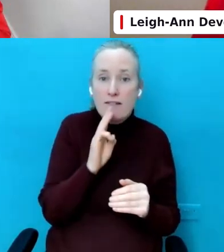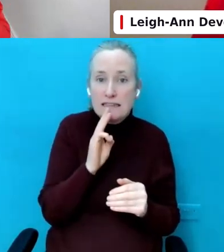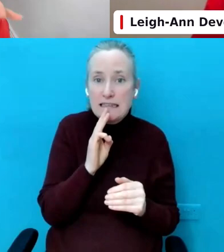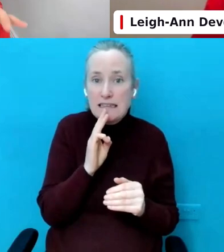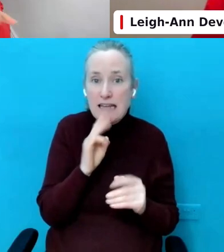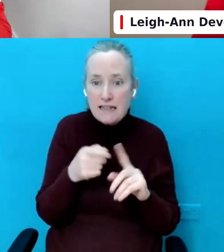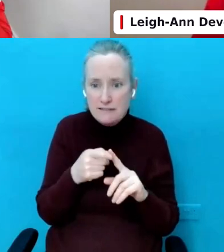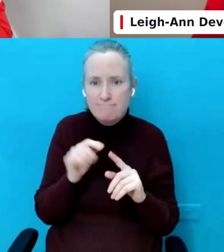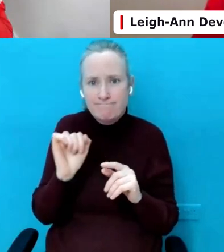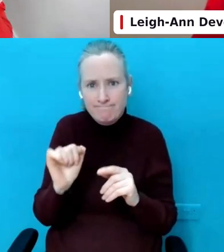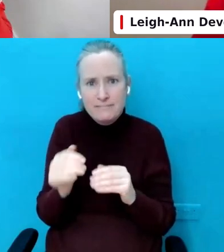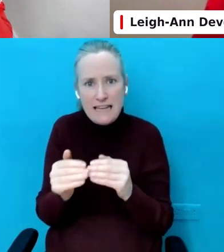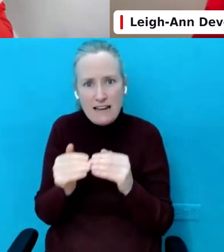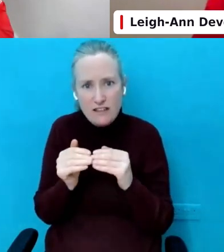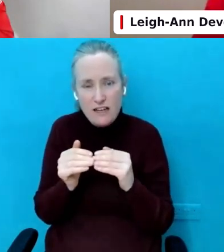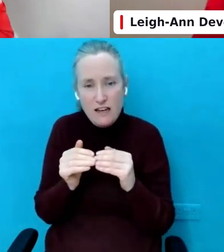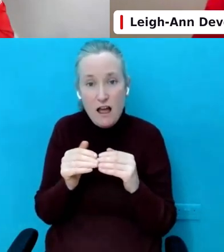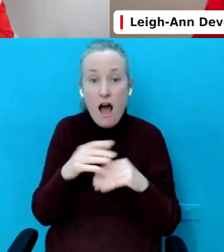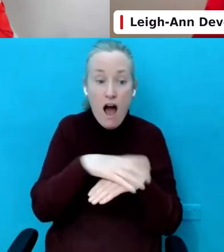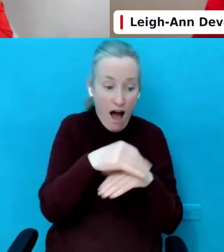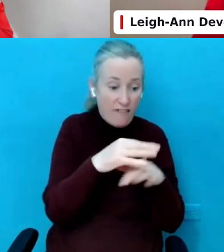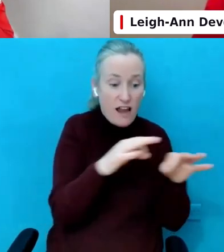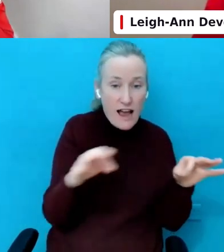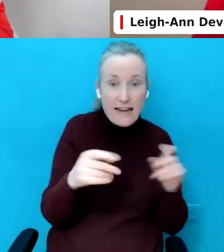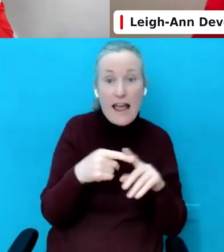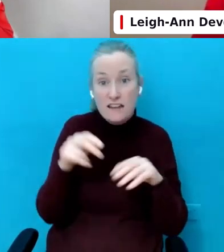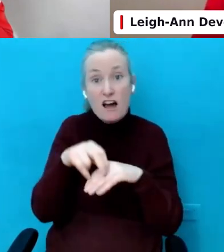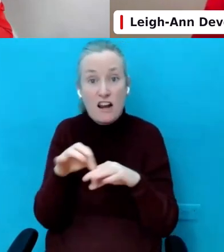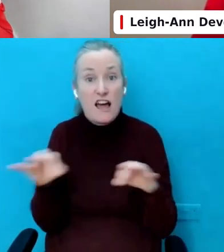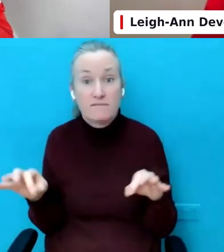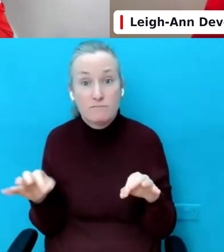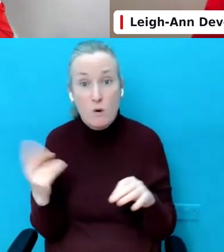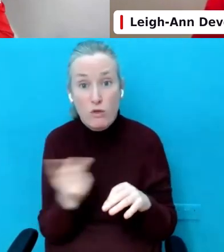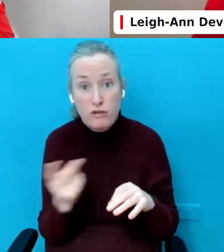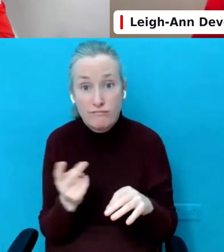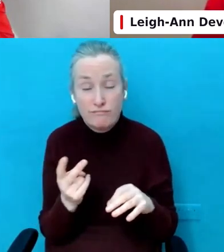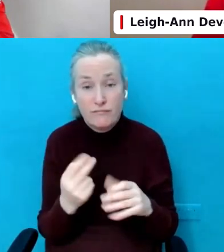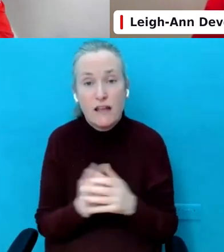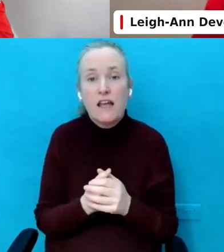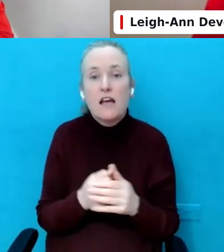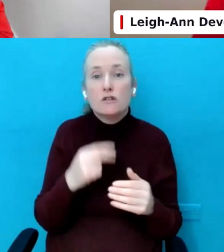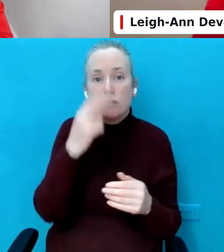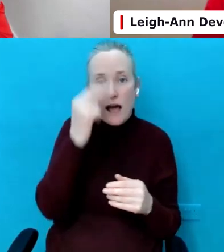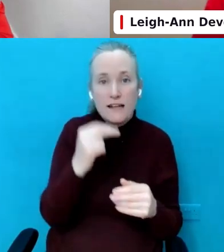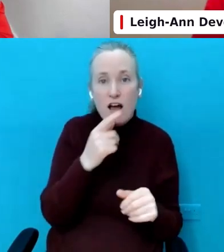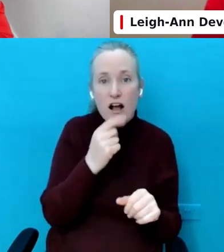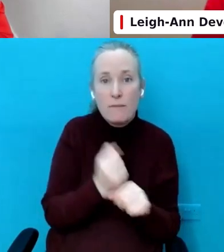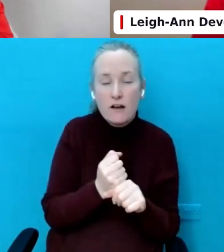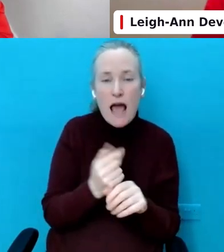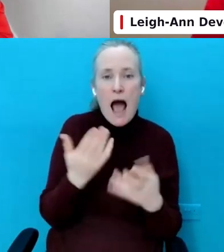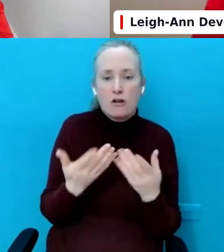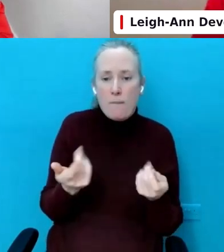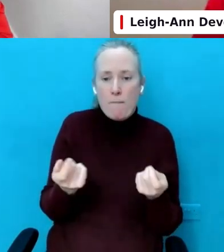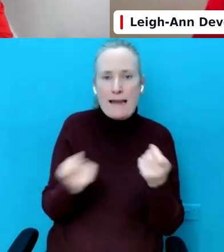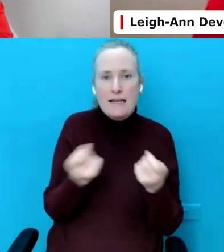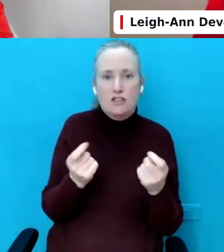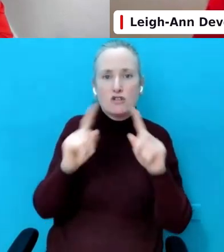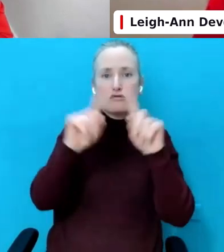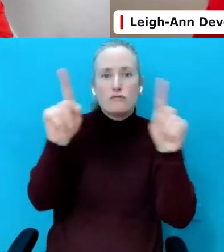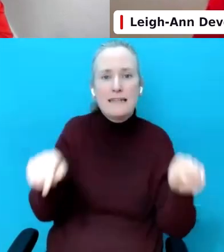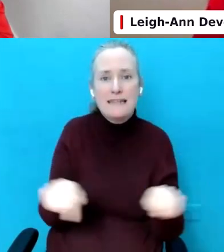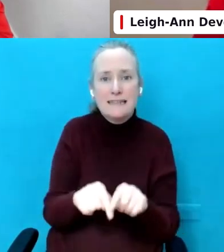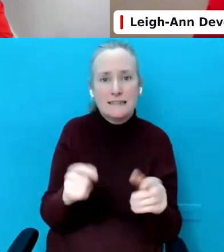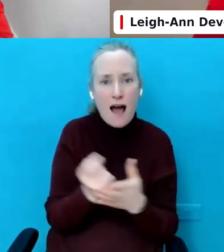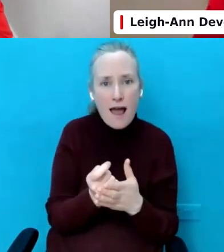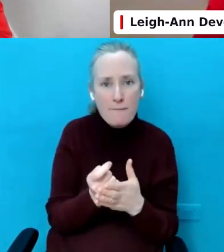offline and online. And with what we're going to talk about tonight, it's about managing that screen time and the challenges